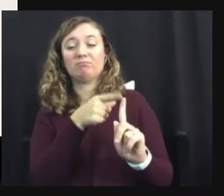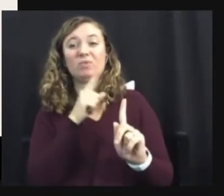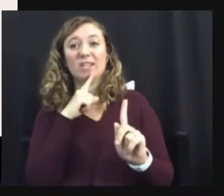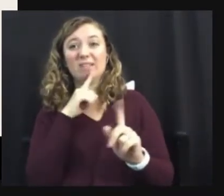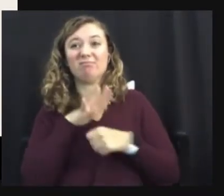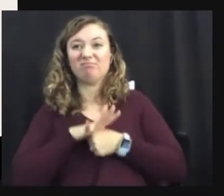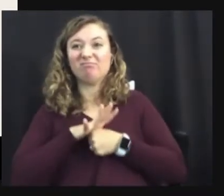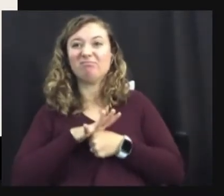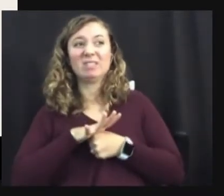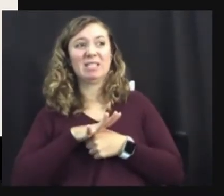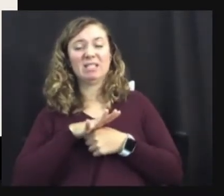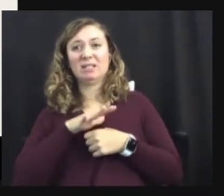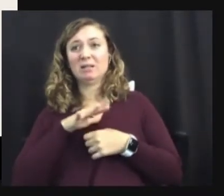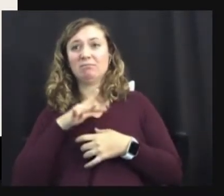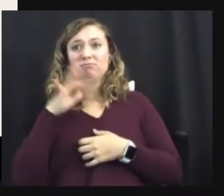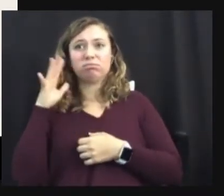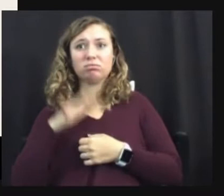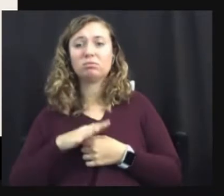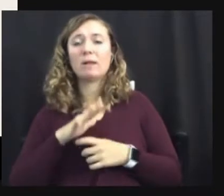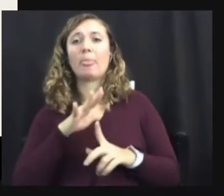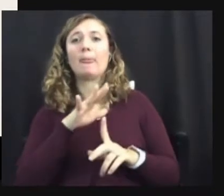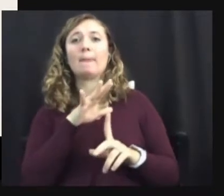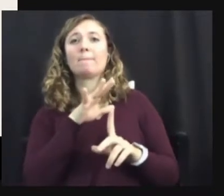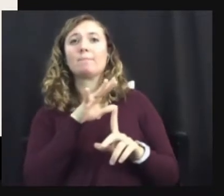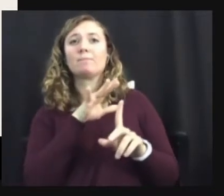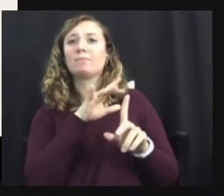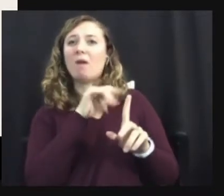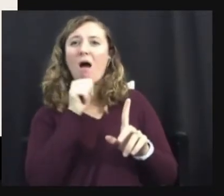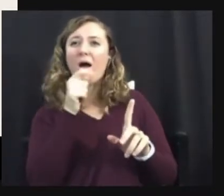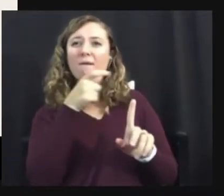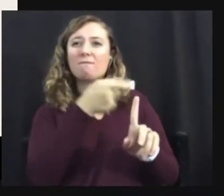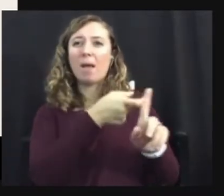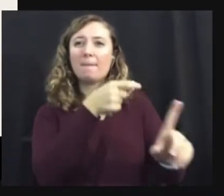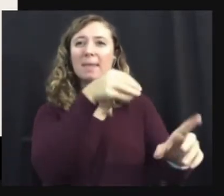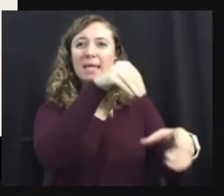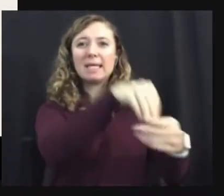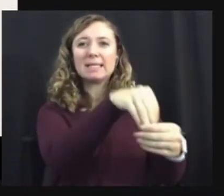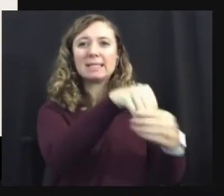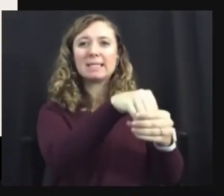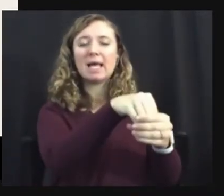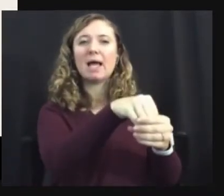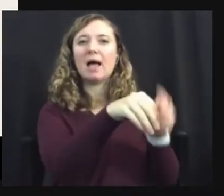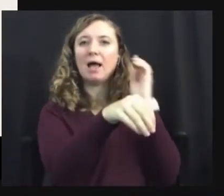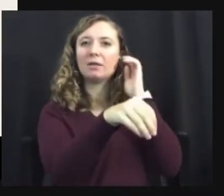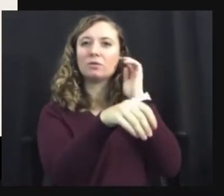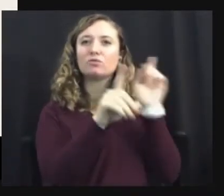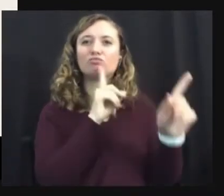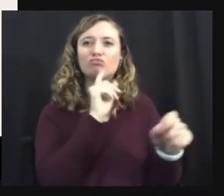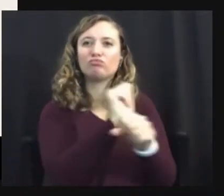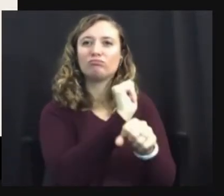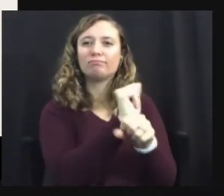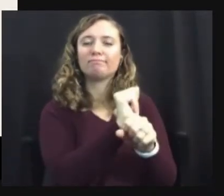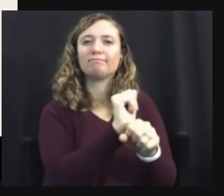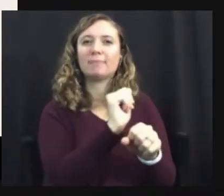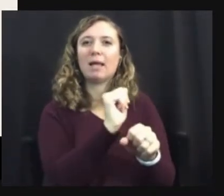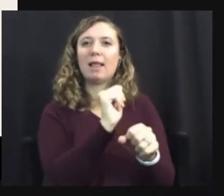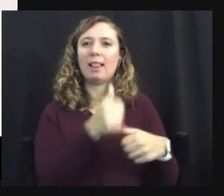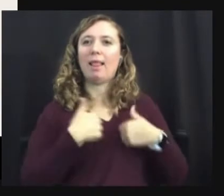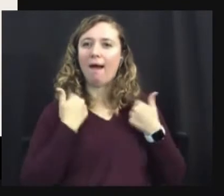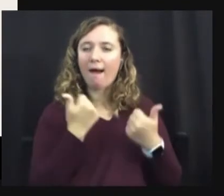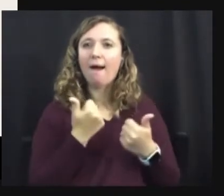Um, that's one of the reasons this conference is so important because we are giving you an opportunity to see inside of our heads